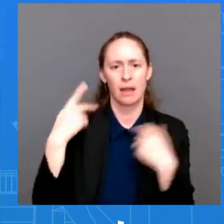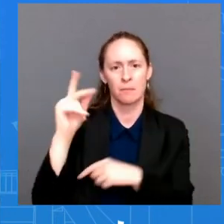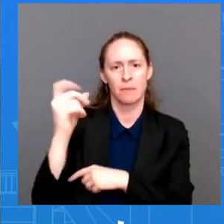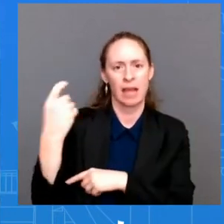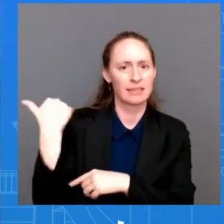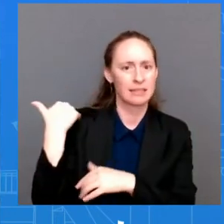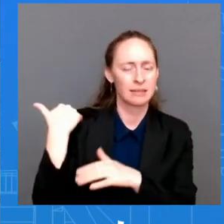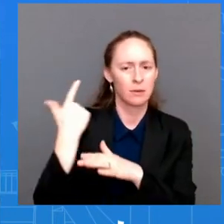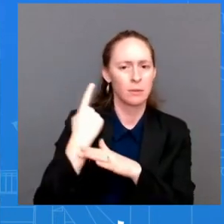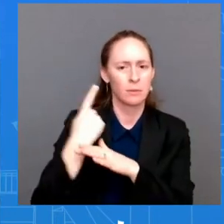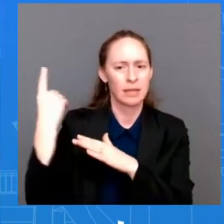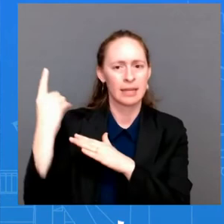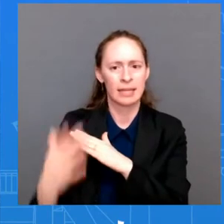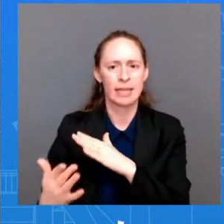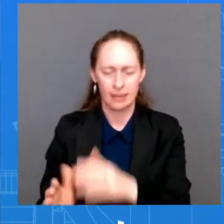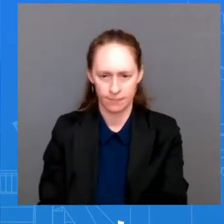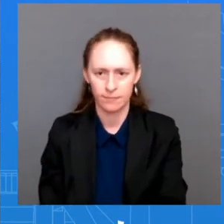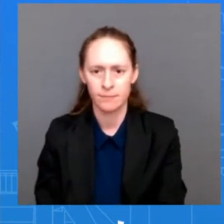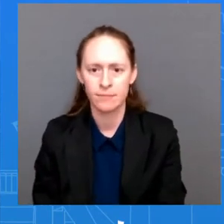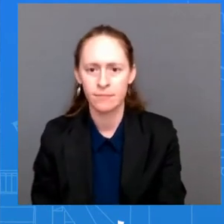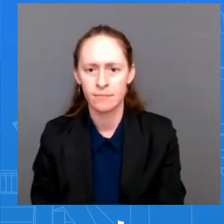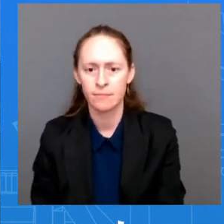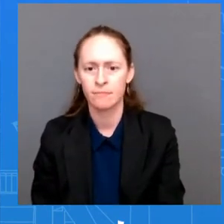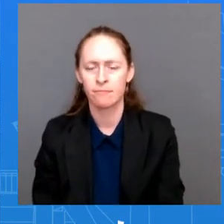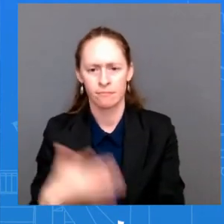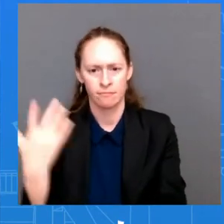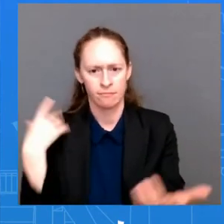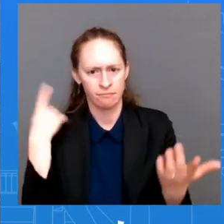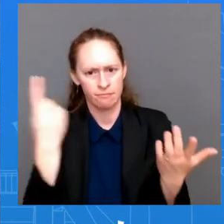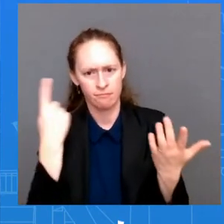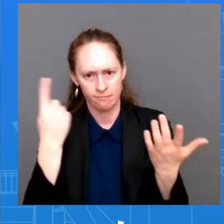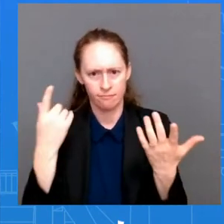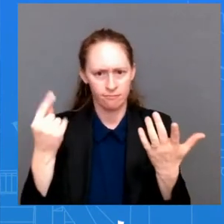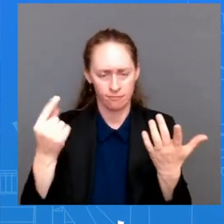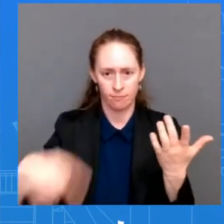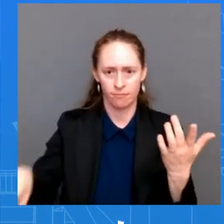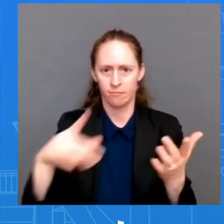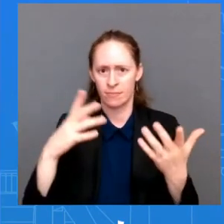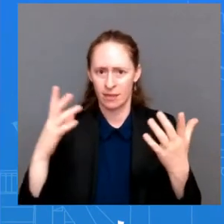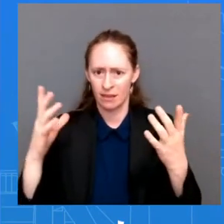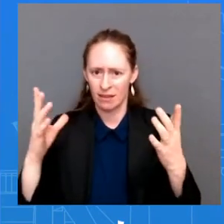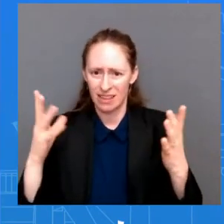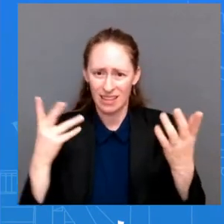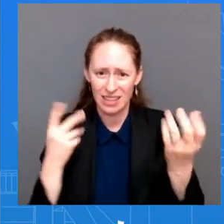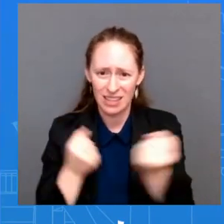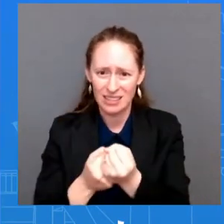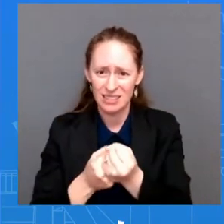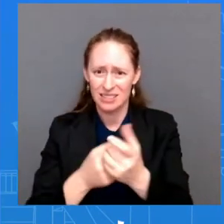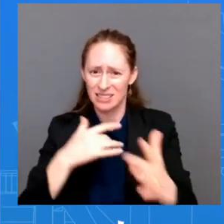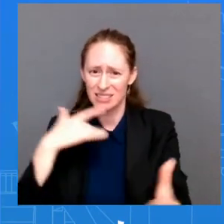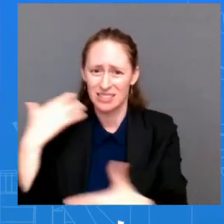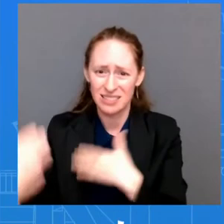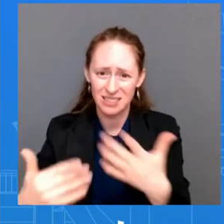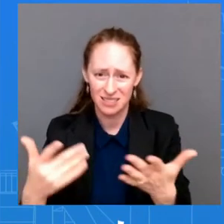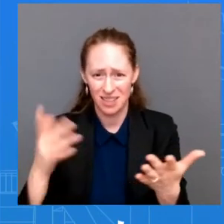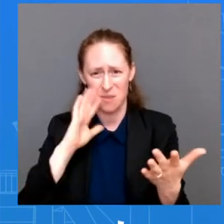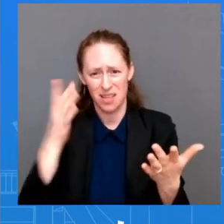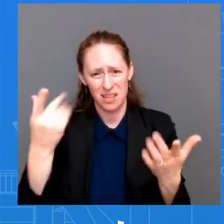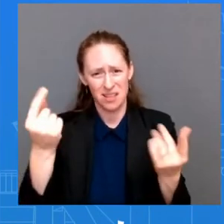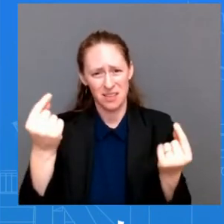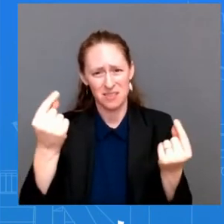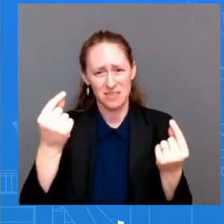taking this kind of action as they see fit that these are their own decisions to make? Ms. We see that as their own decisions to make.